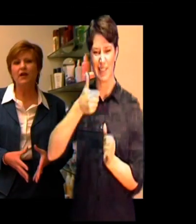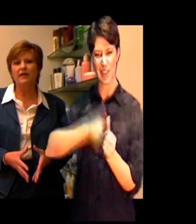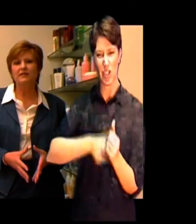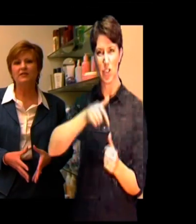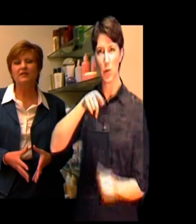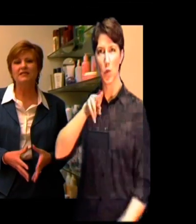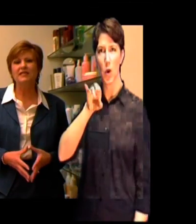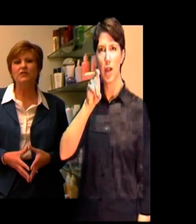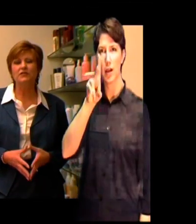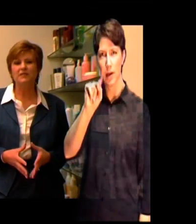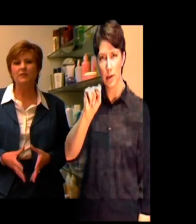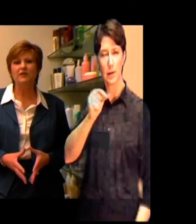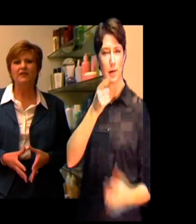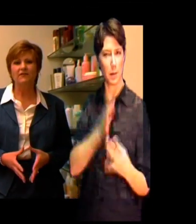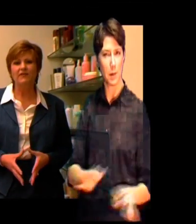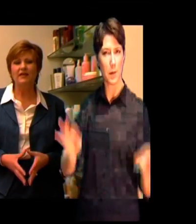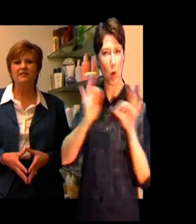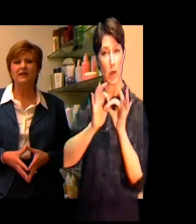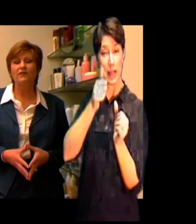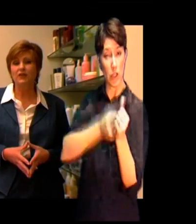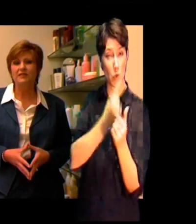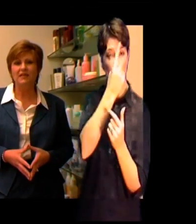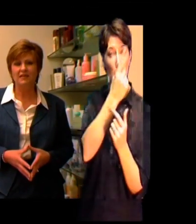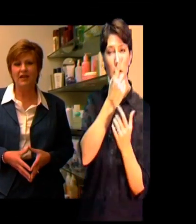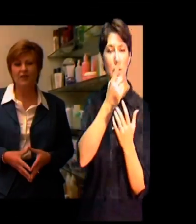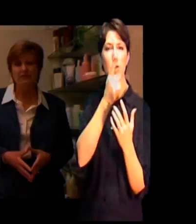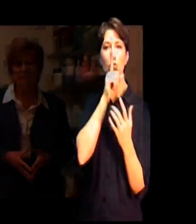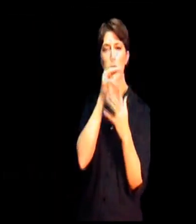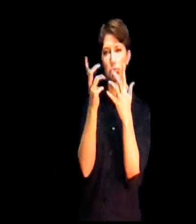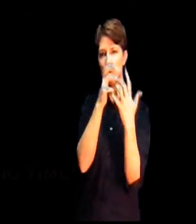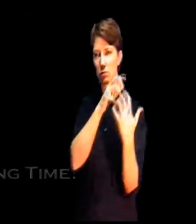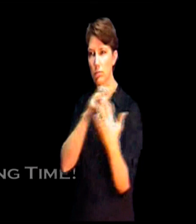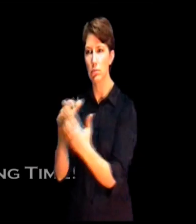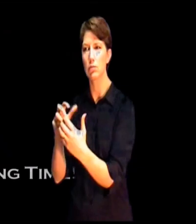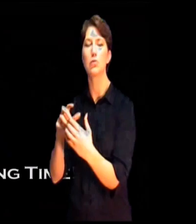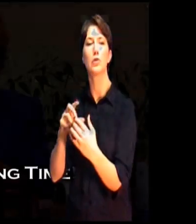each product continues to build the effects of good skin care.